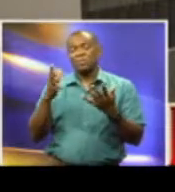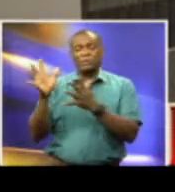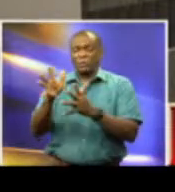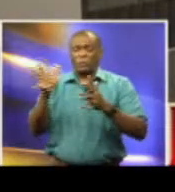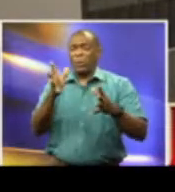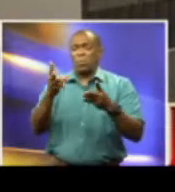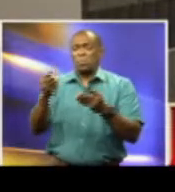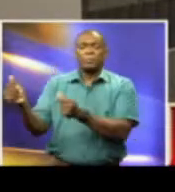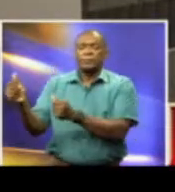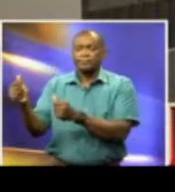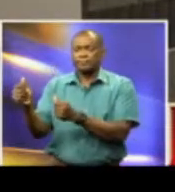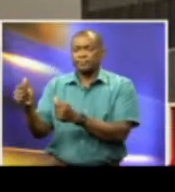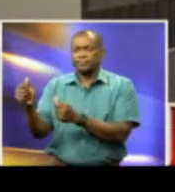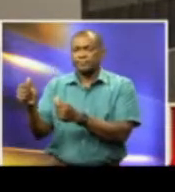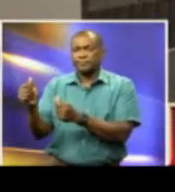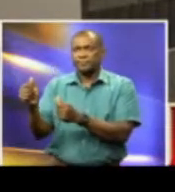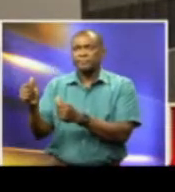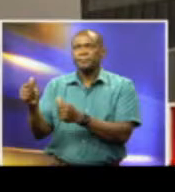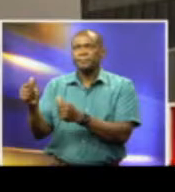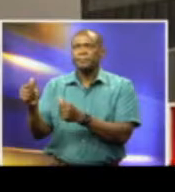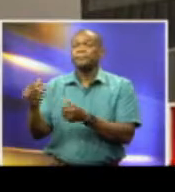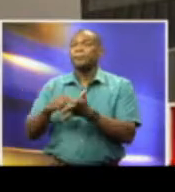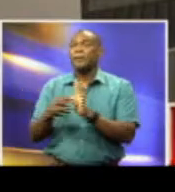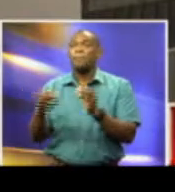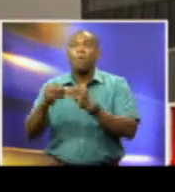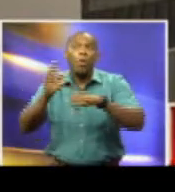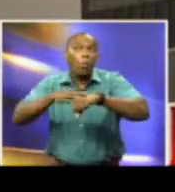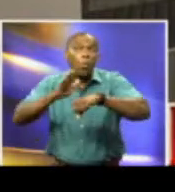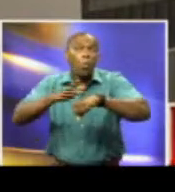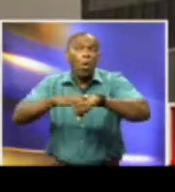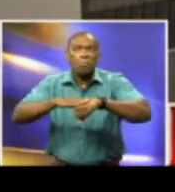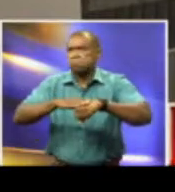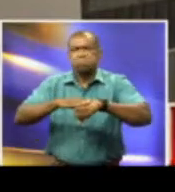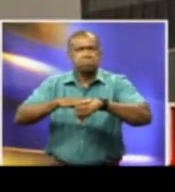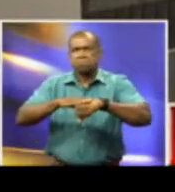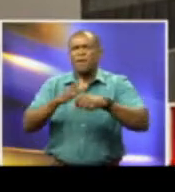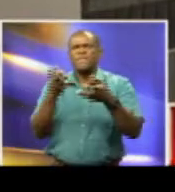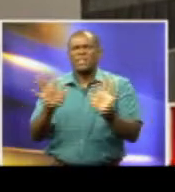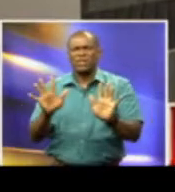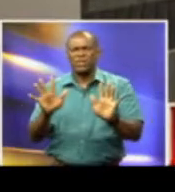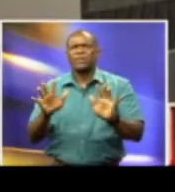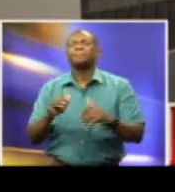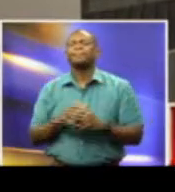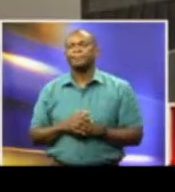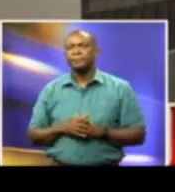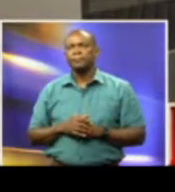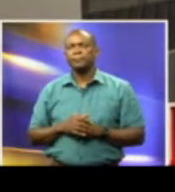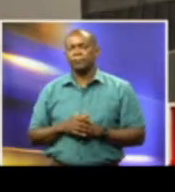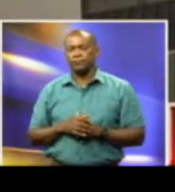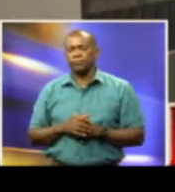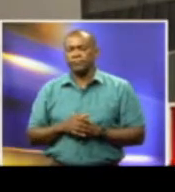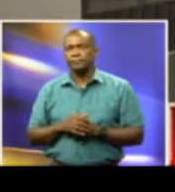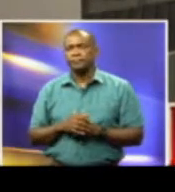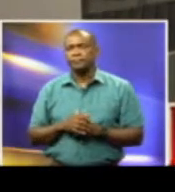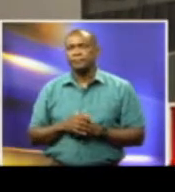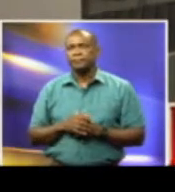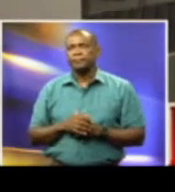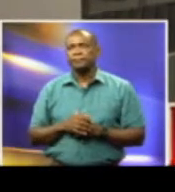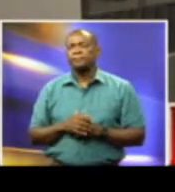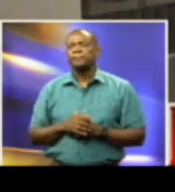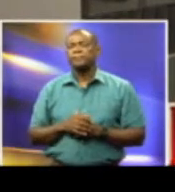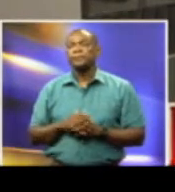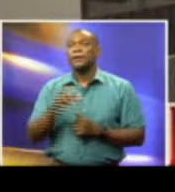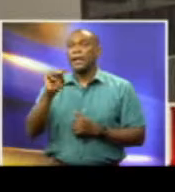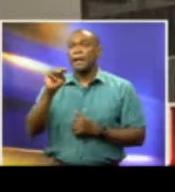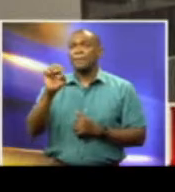and we'll no longer be seeing advisories being issued by the National Hurricane Center on Gonzalo. And the Trinidad and Tobago Med Service